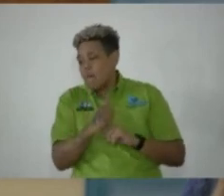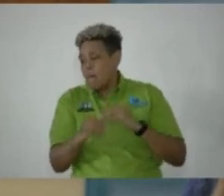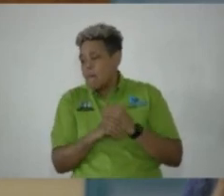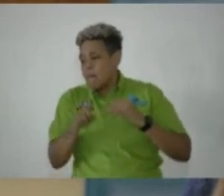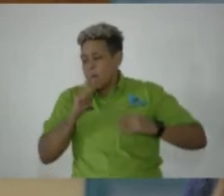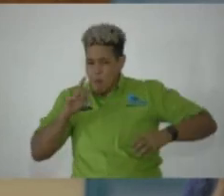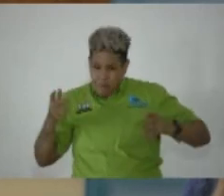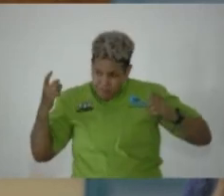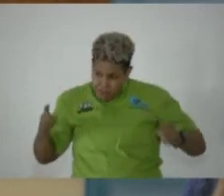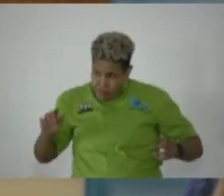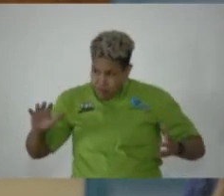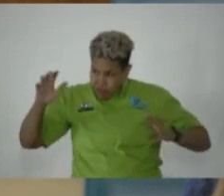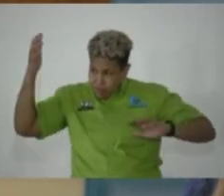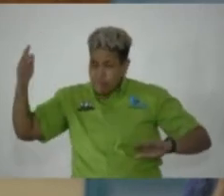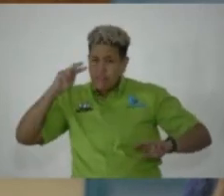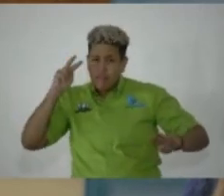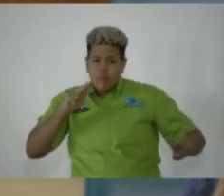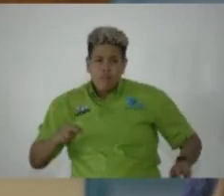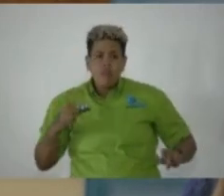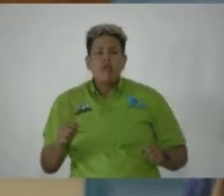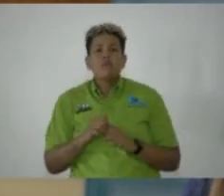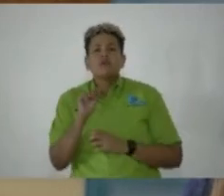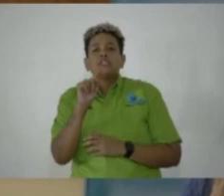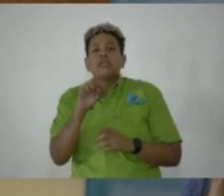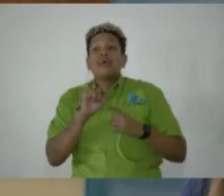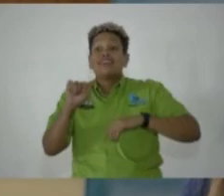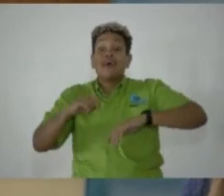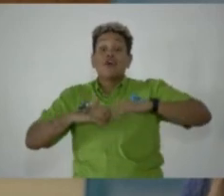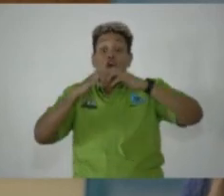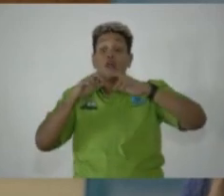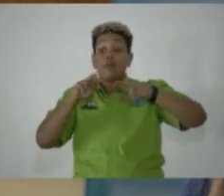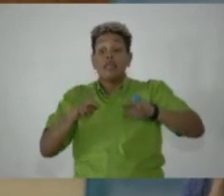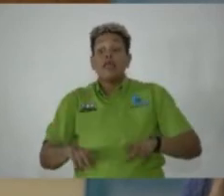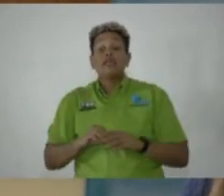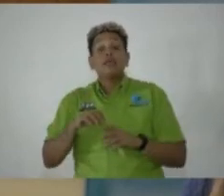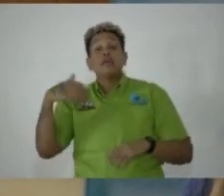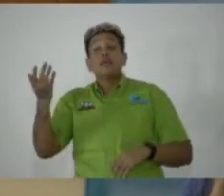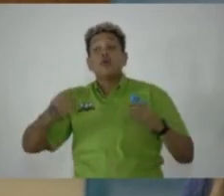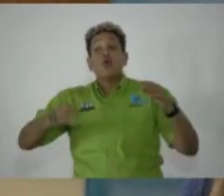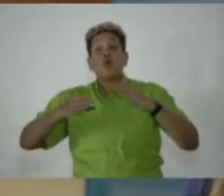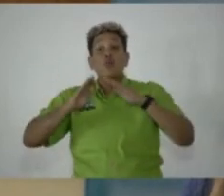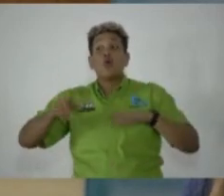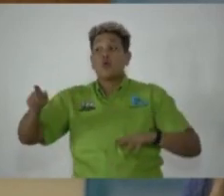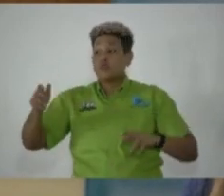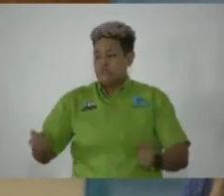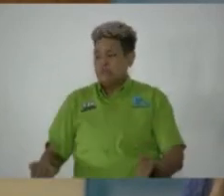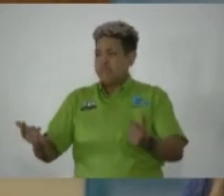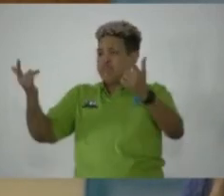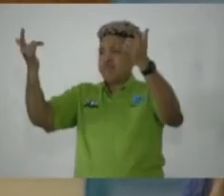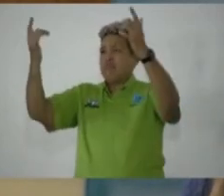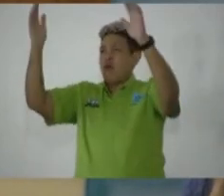incursions and skirmishes with the state and which culminated in the courthouse being burned to the ground